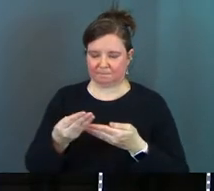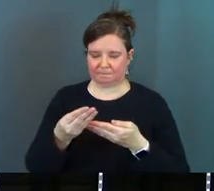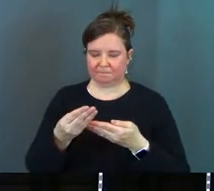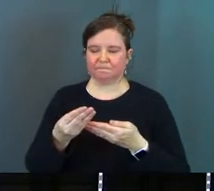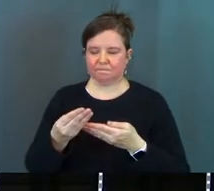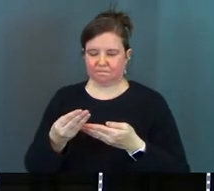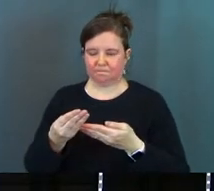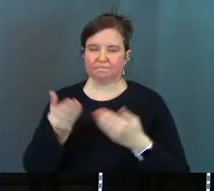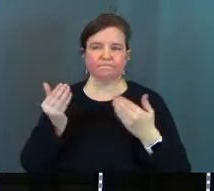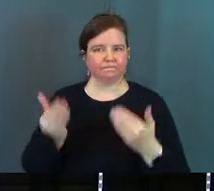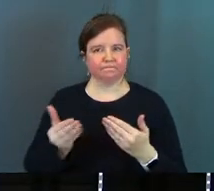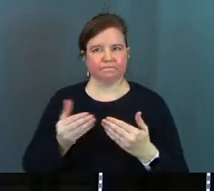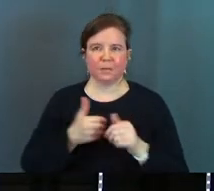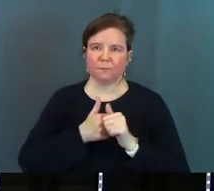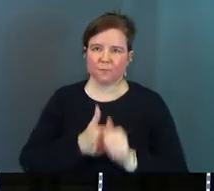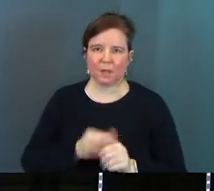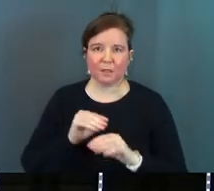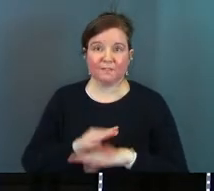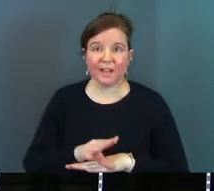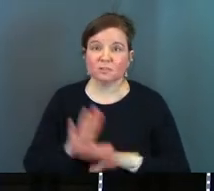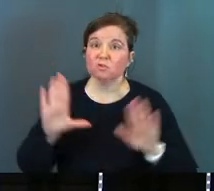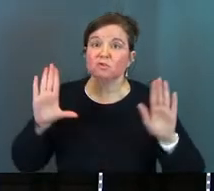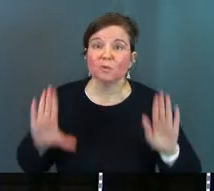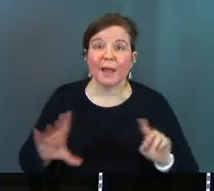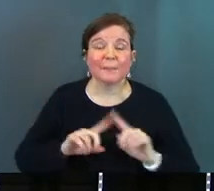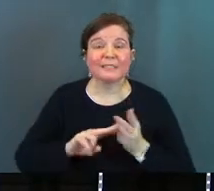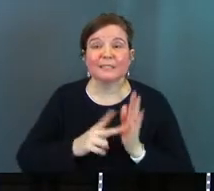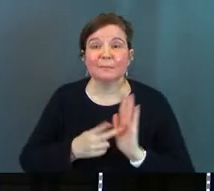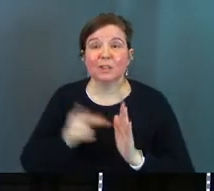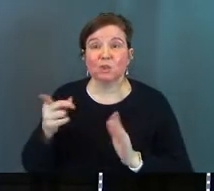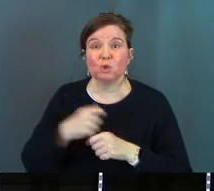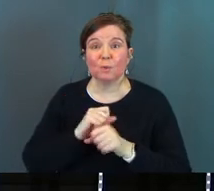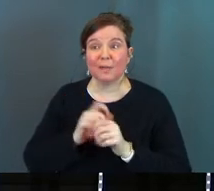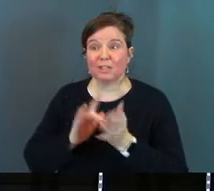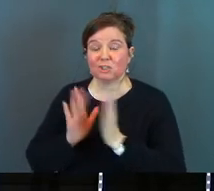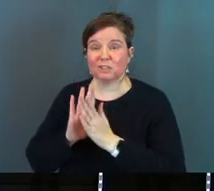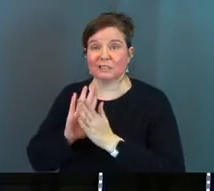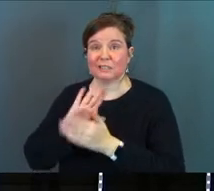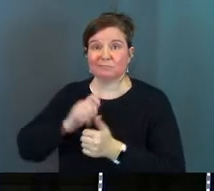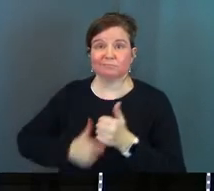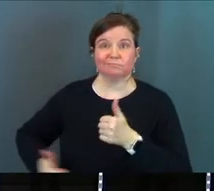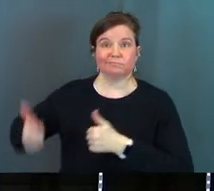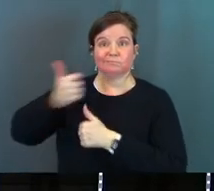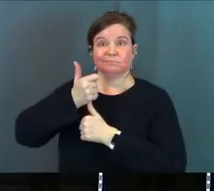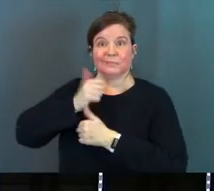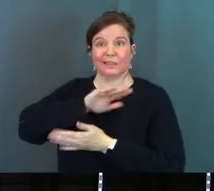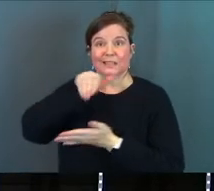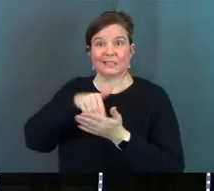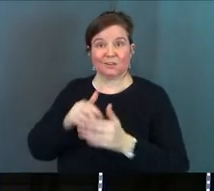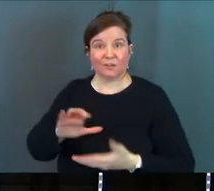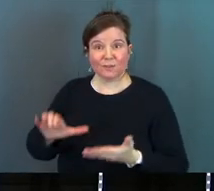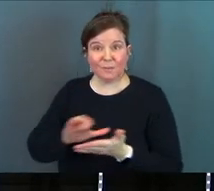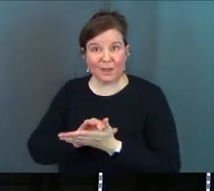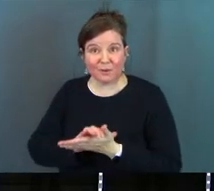in you see your marriage get better that's great but it doesn't mean that you made Jesus the center of your marriage